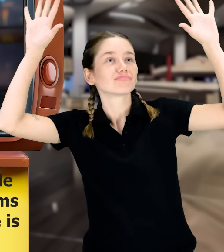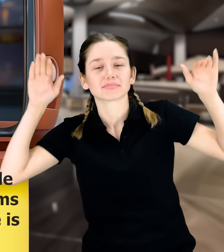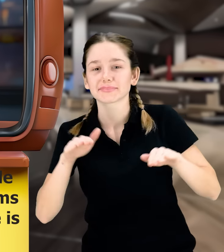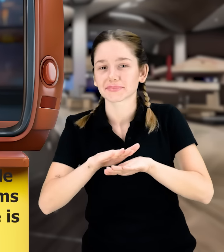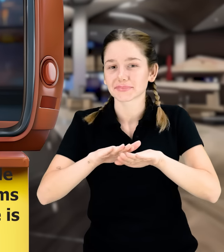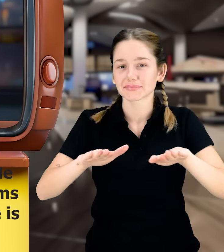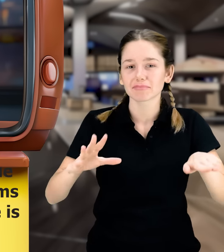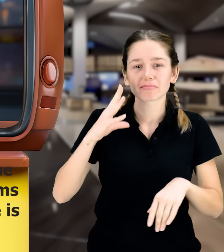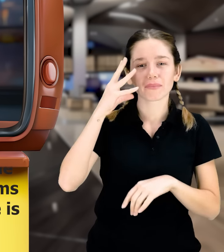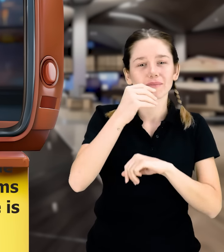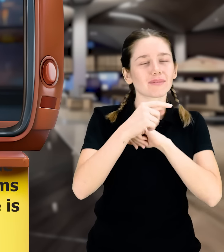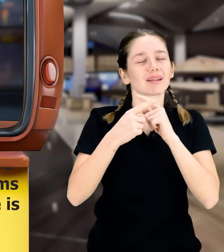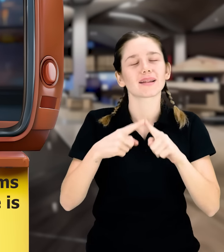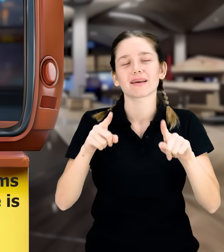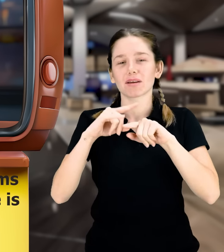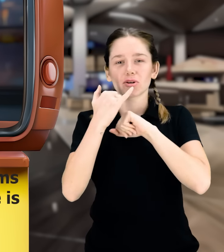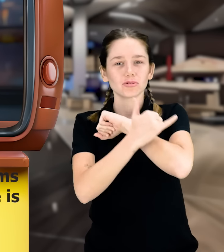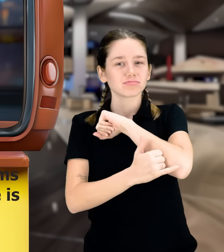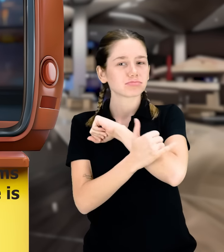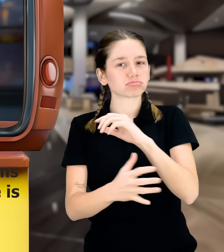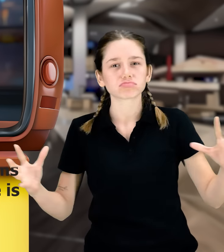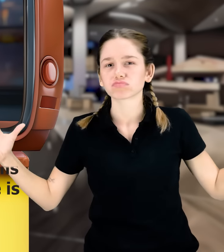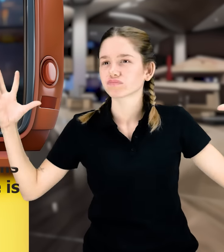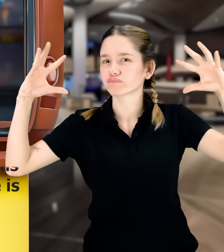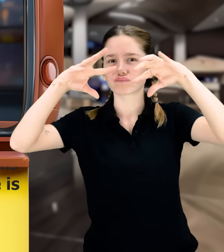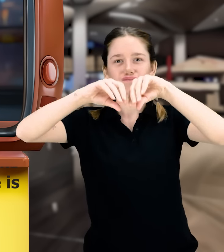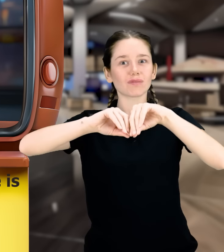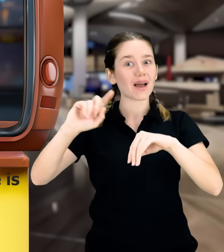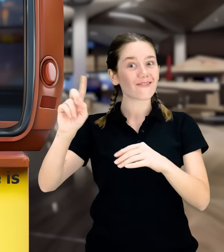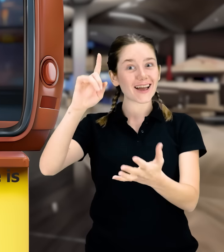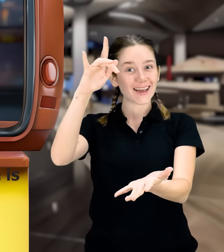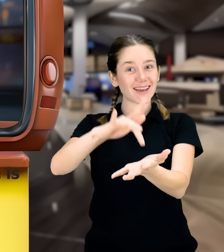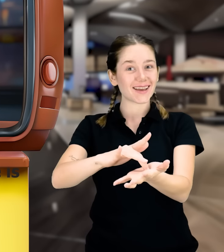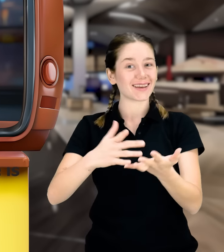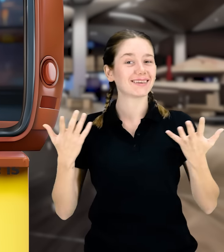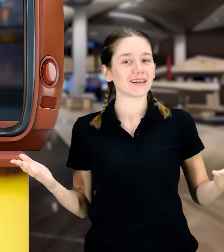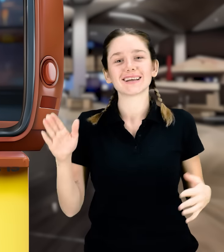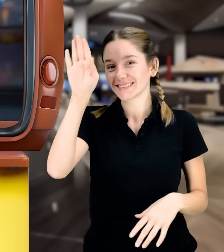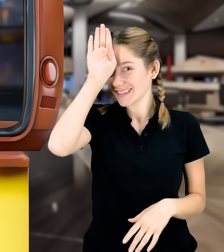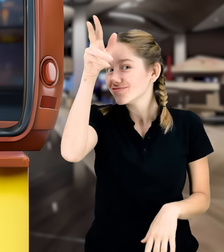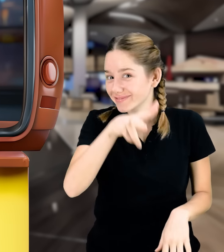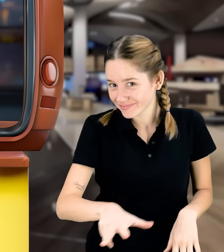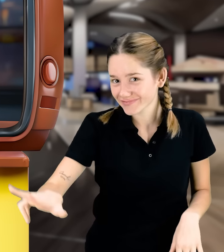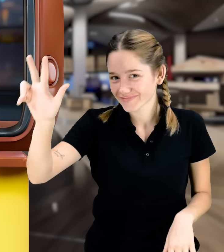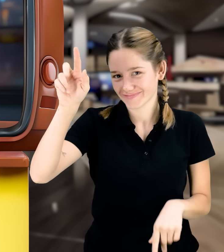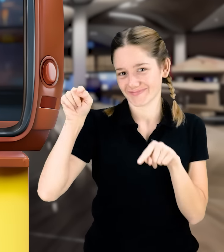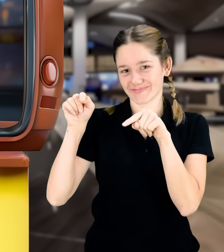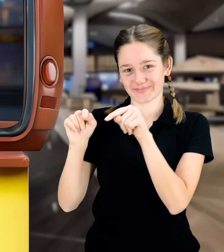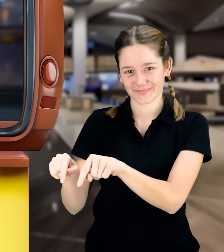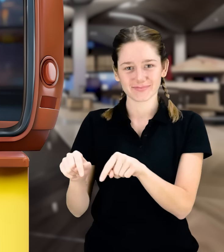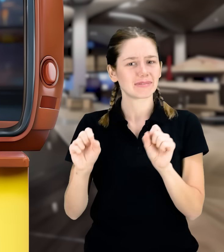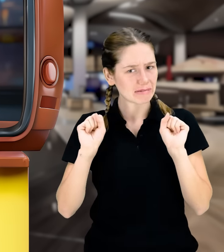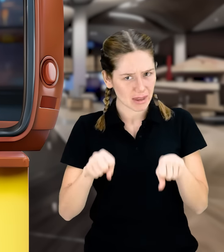dreams take flight. This enormous structure is Iger, Istanbul Airport, that hosts everyone.